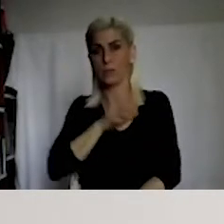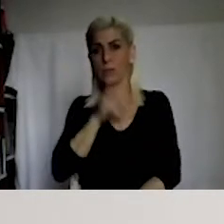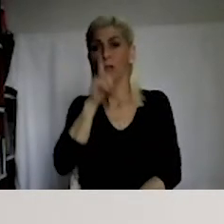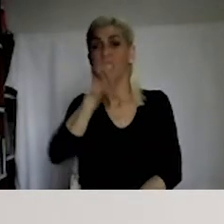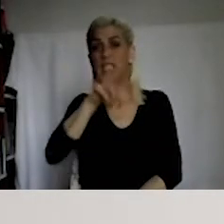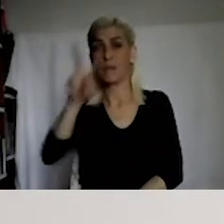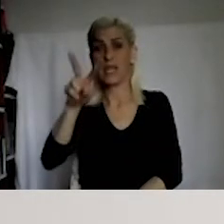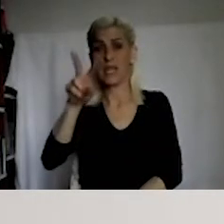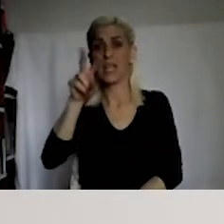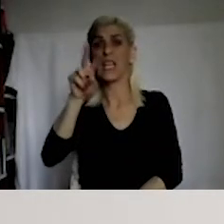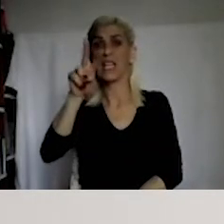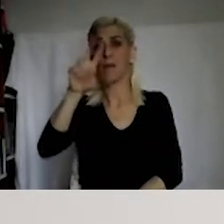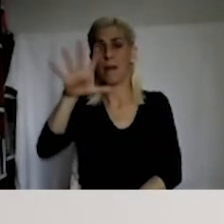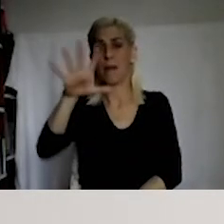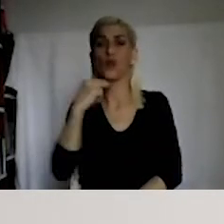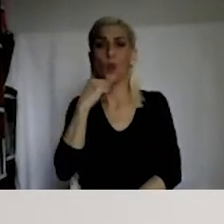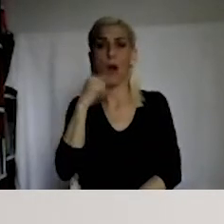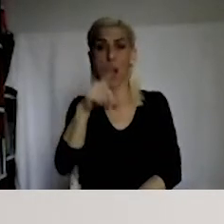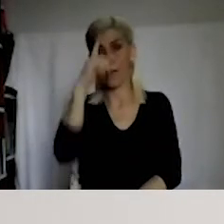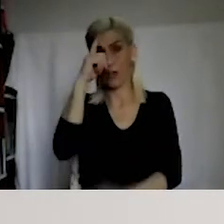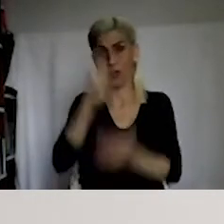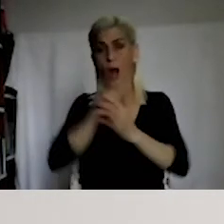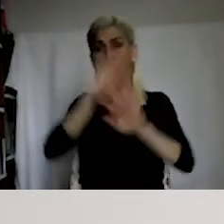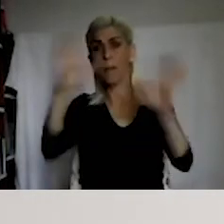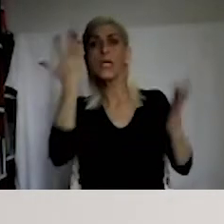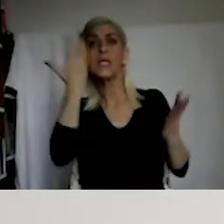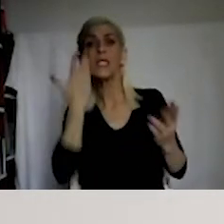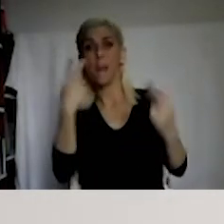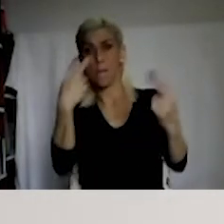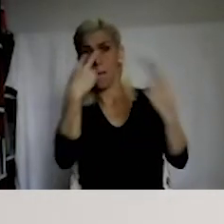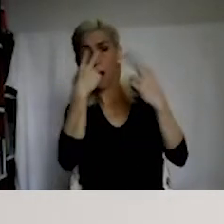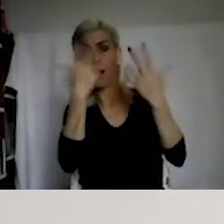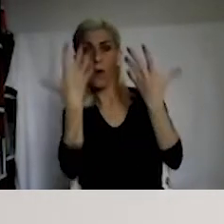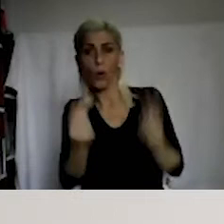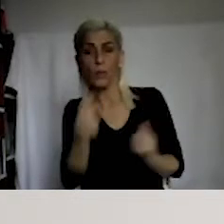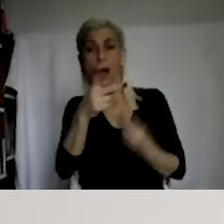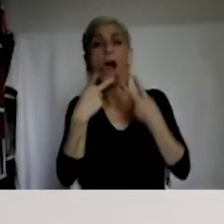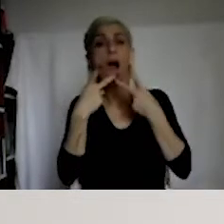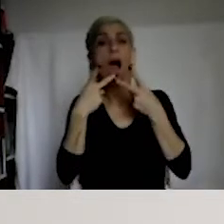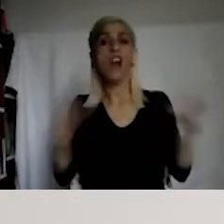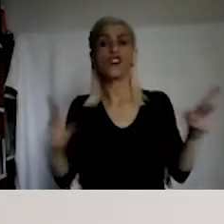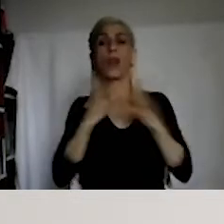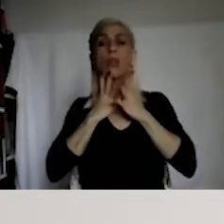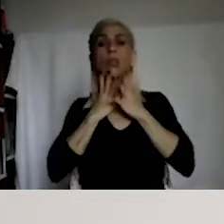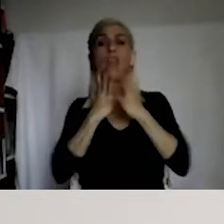this, there is this applicant. You can read it yourself. And it's about hate speech.